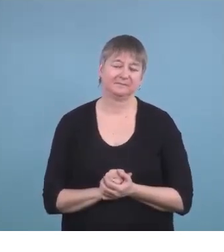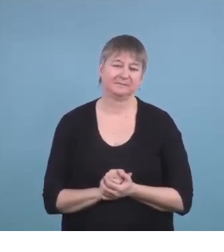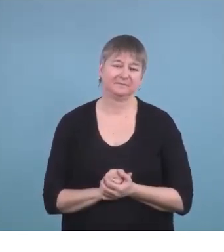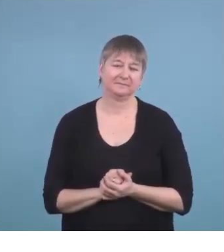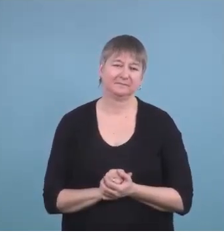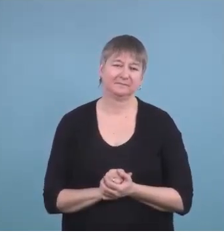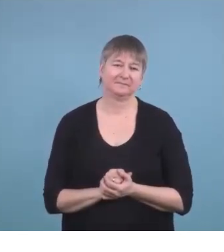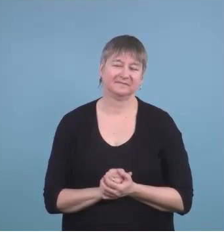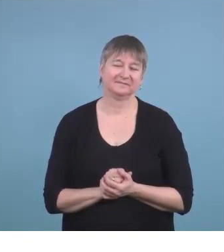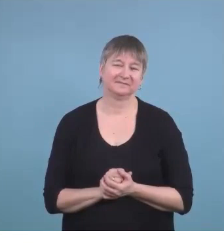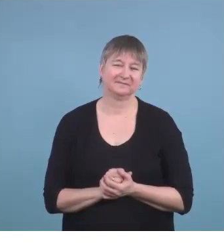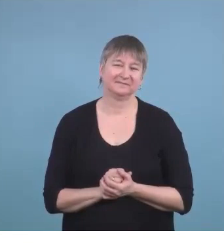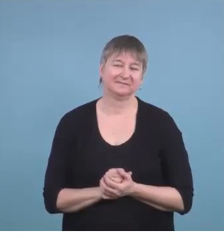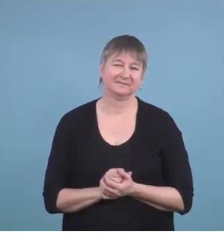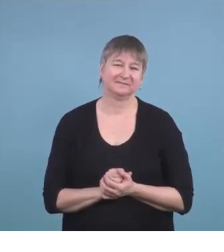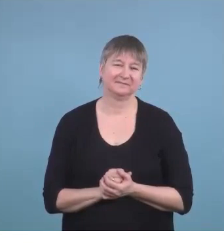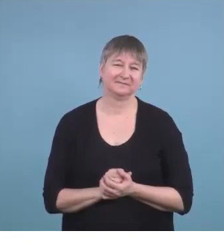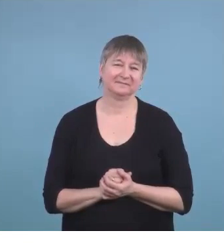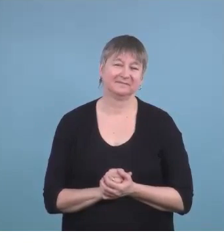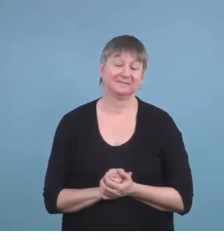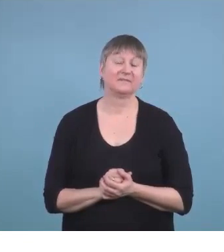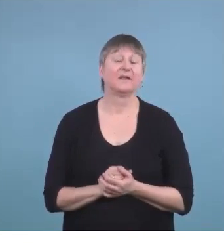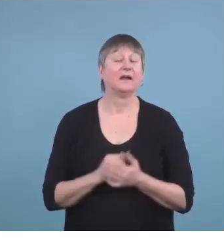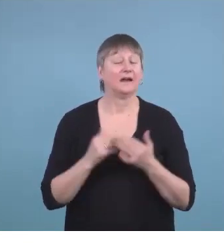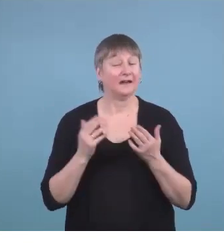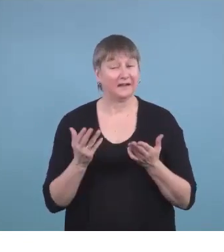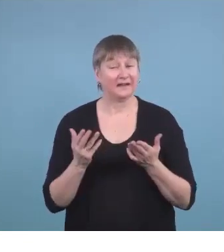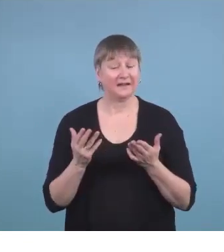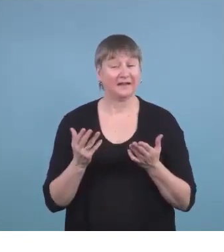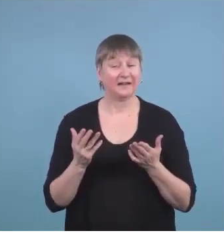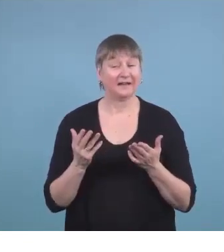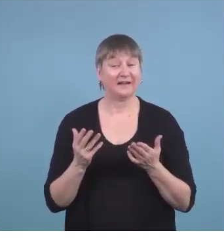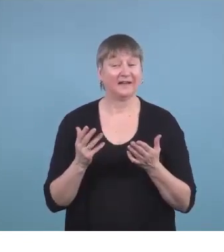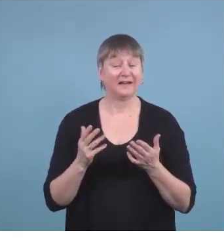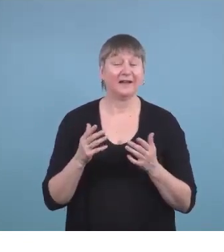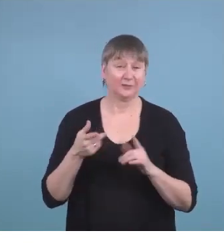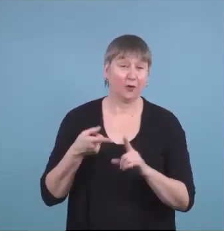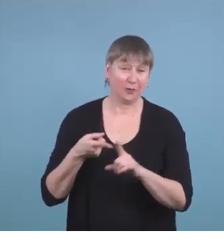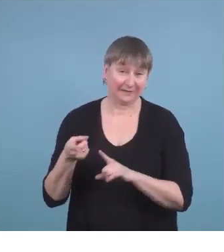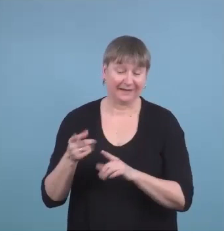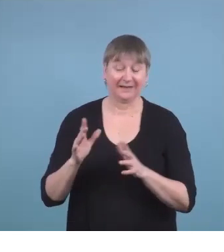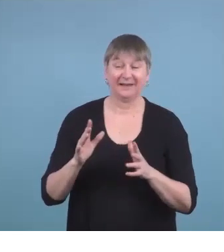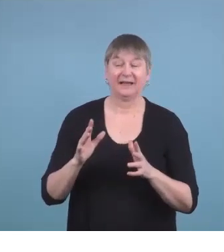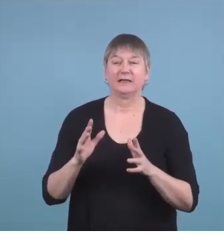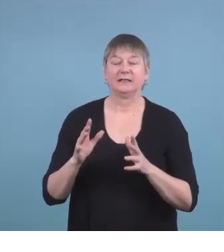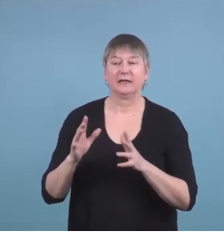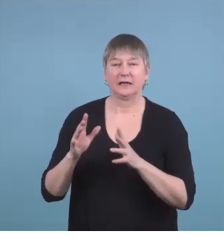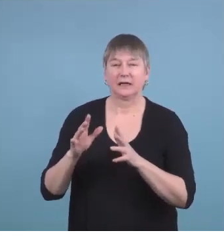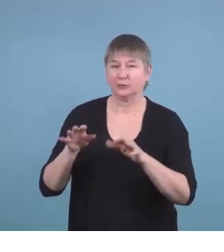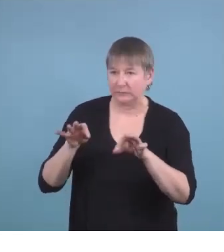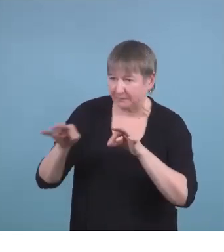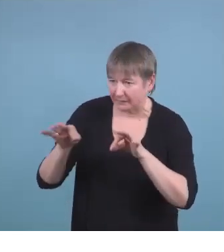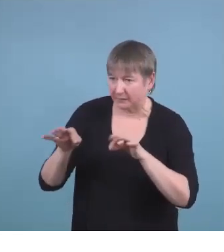And in that, we've also had students who, again, making sure that they understand